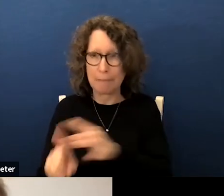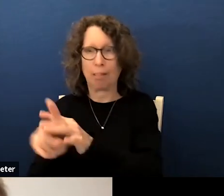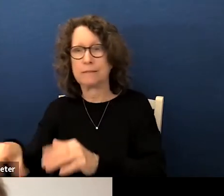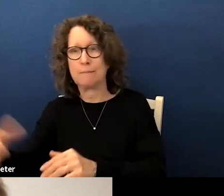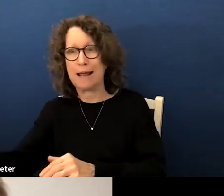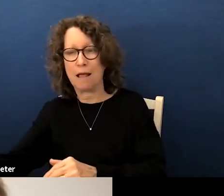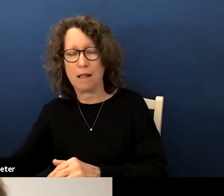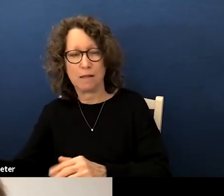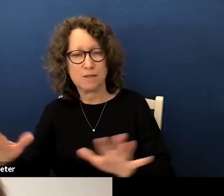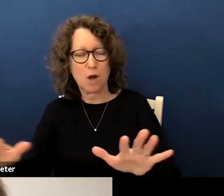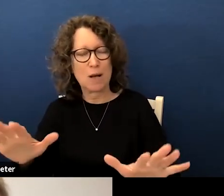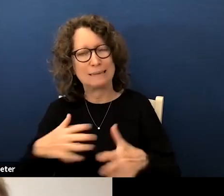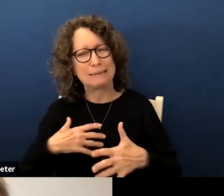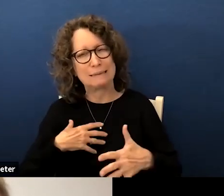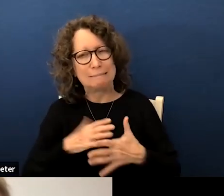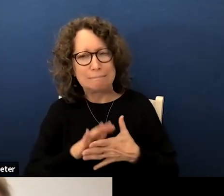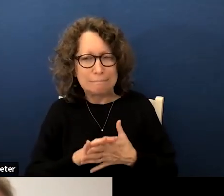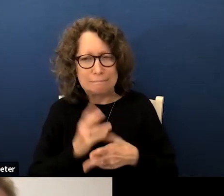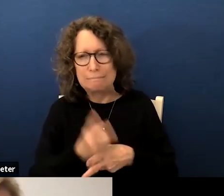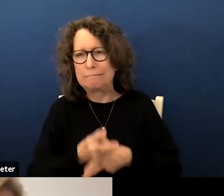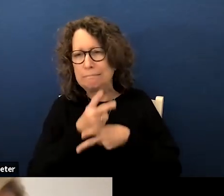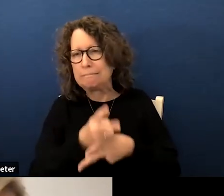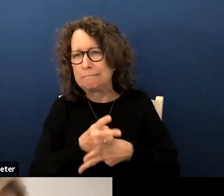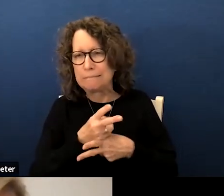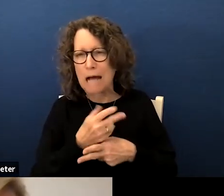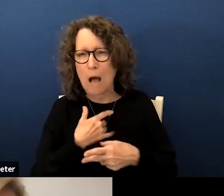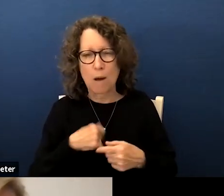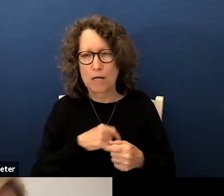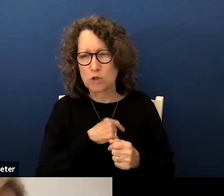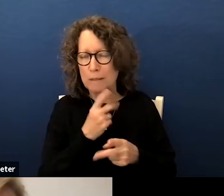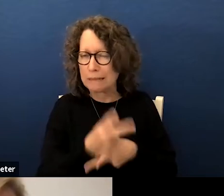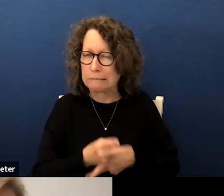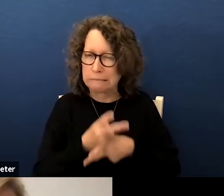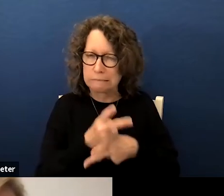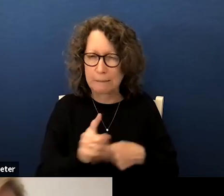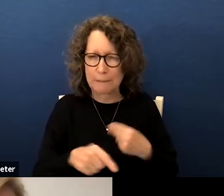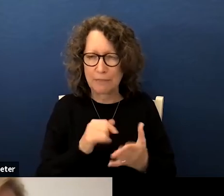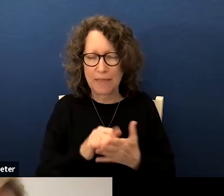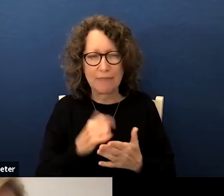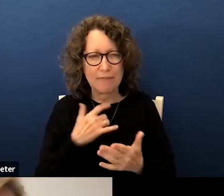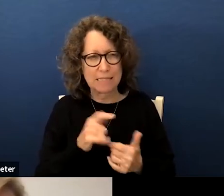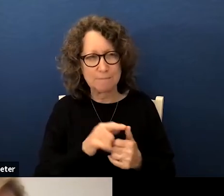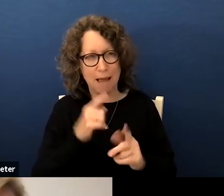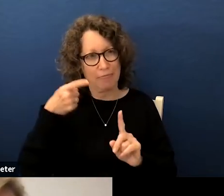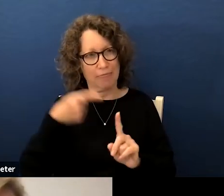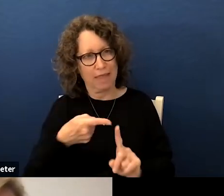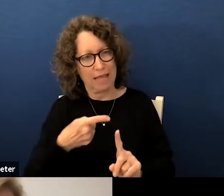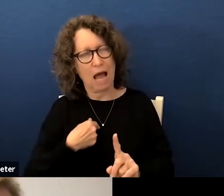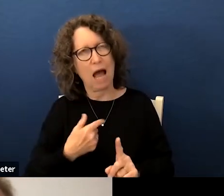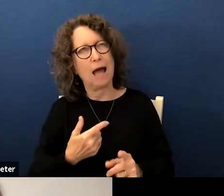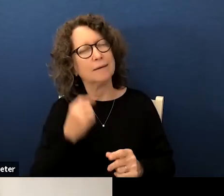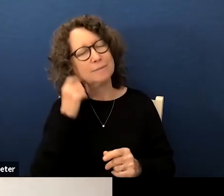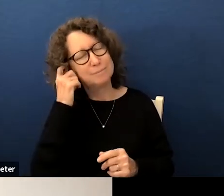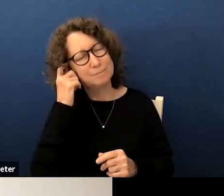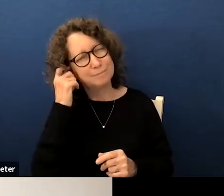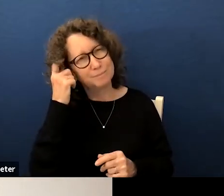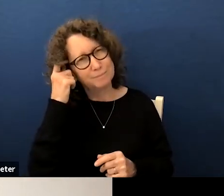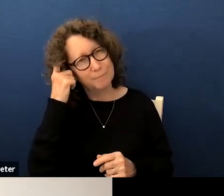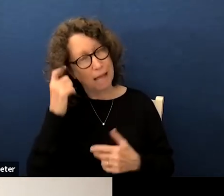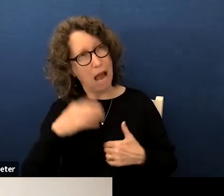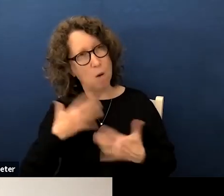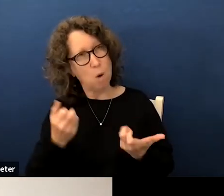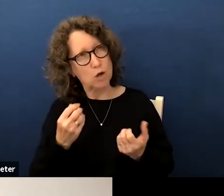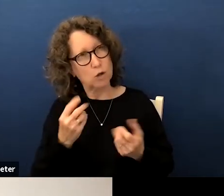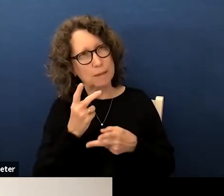um and so i i just want to be us to be mindful of that i mean that's that's my whole thing i really am and mindful